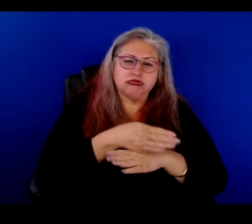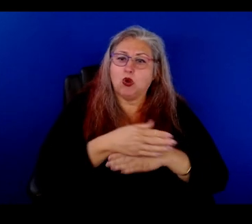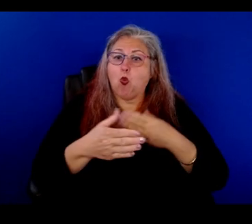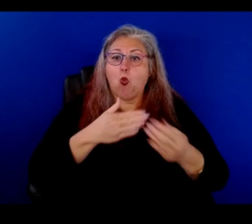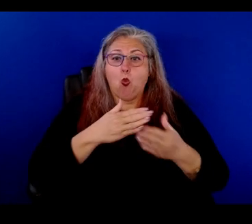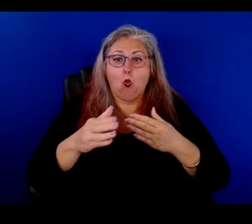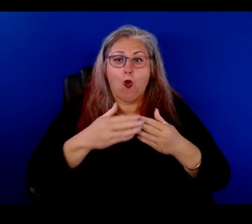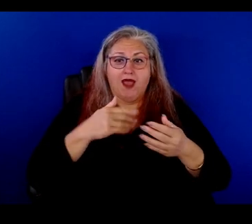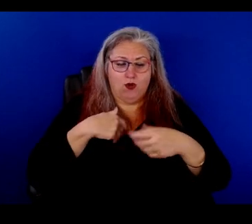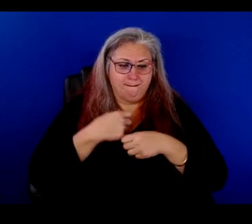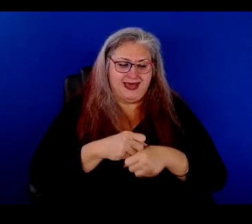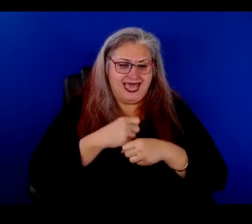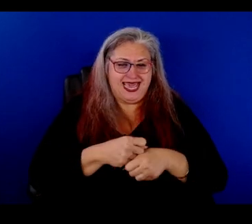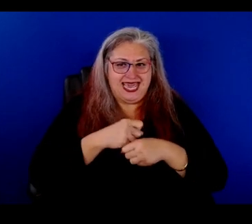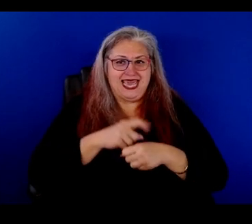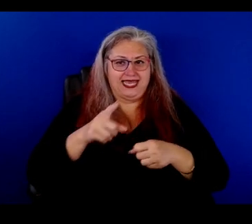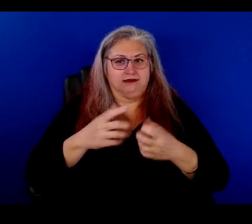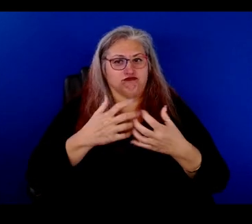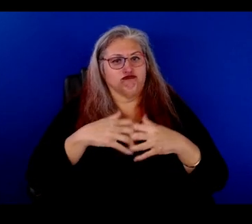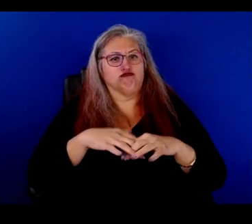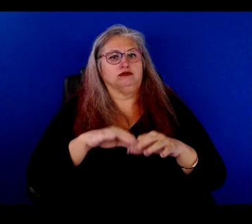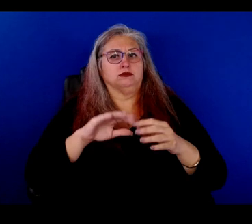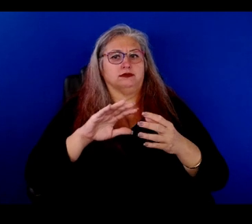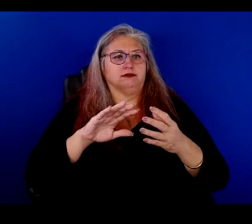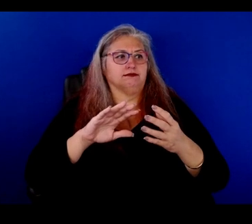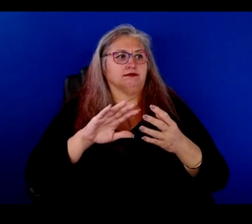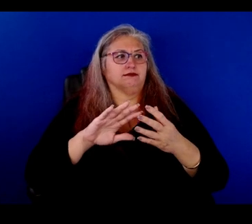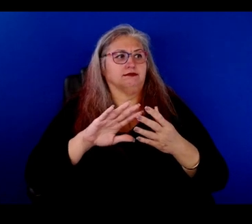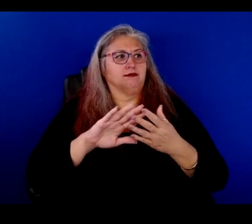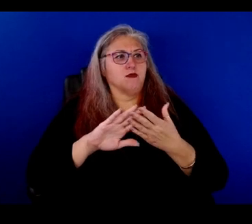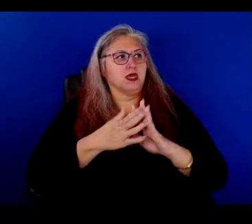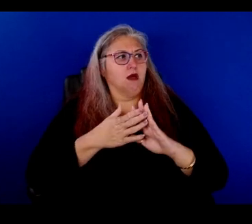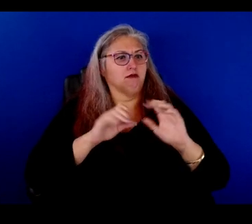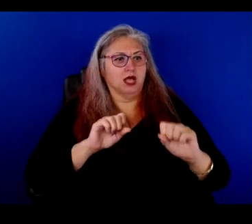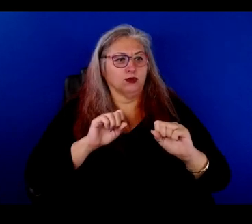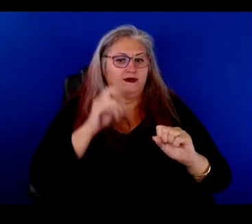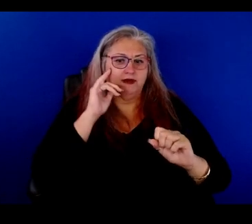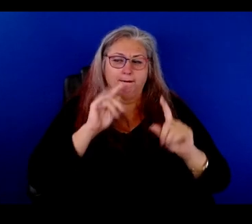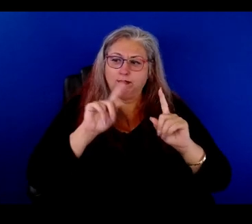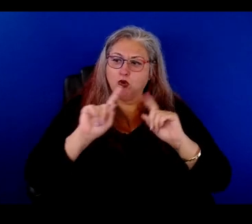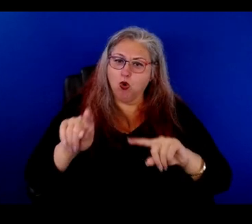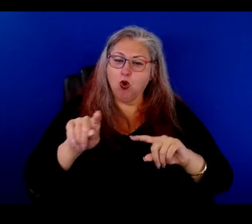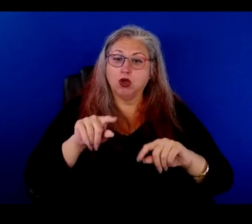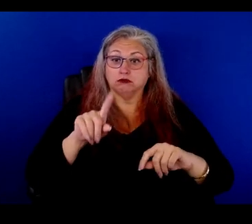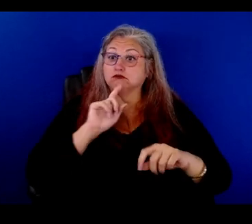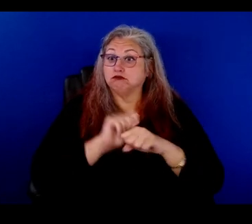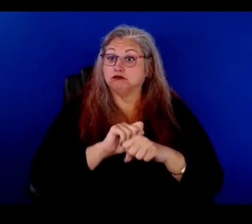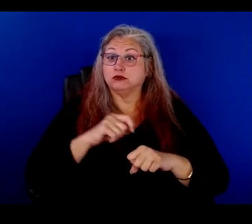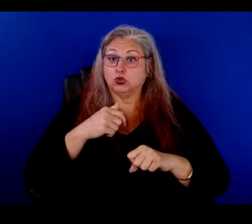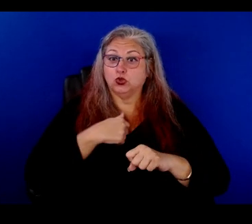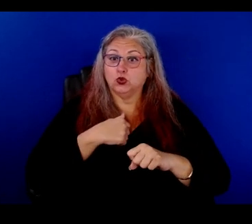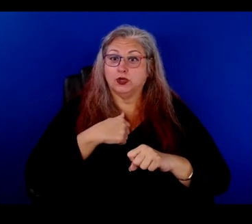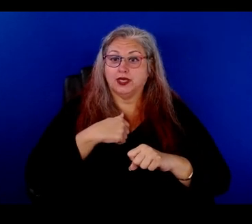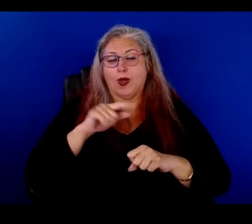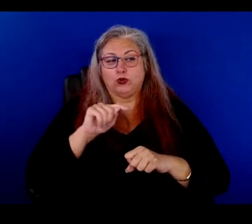we could use to make things, you know, uh, hospitable for when people would, would go there. And we actually, well,